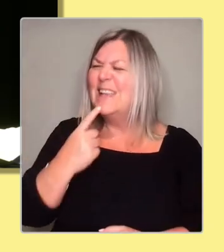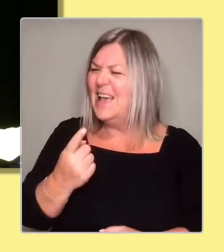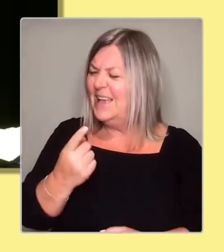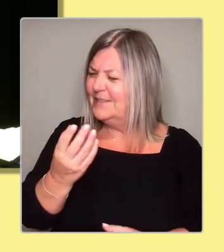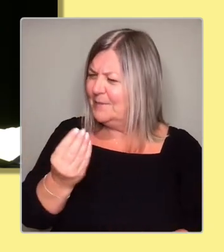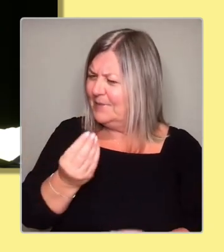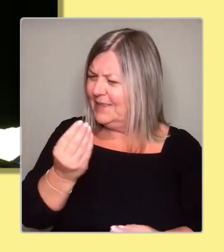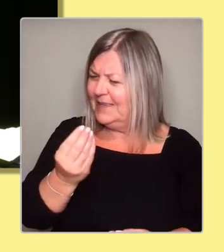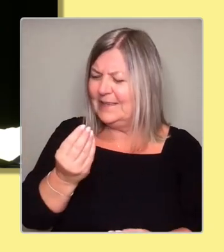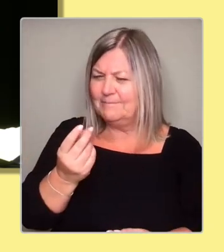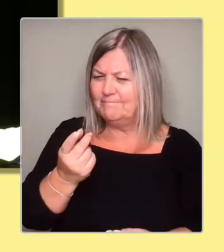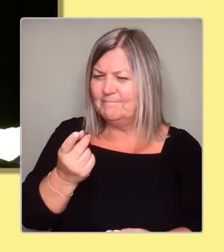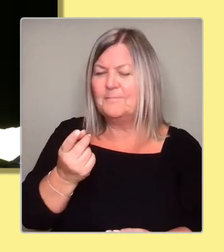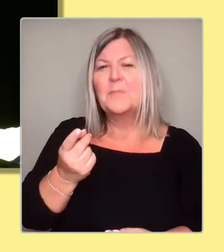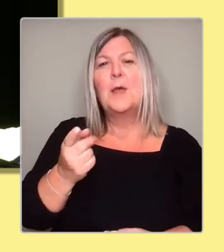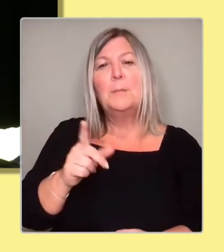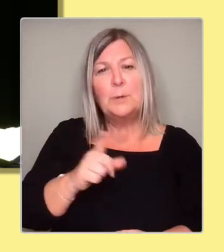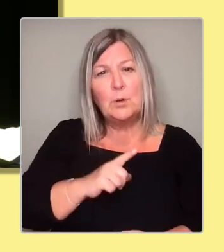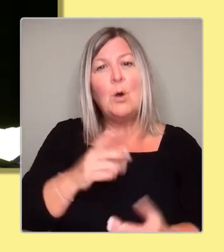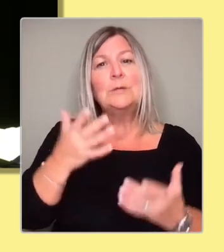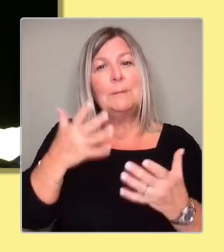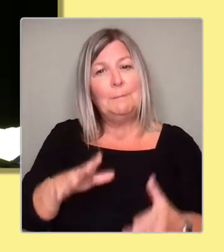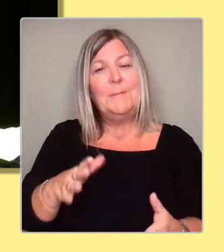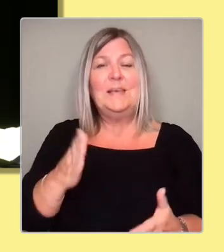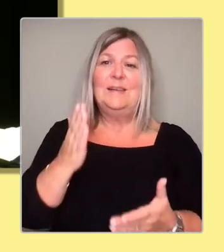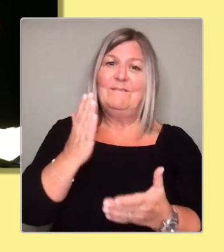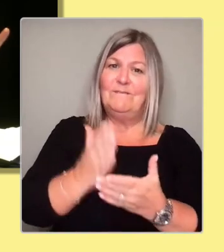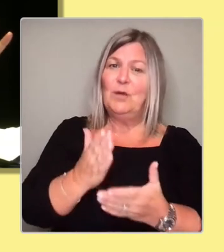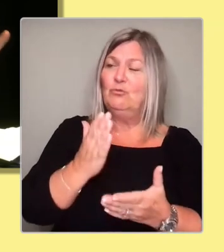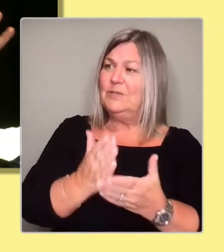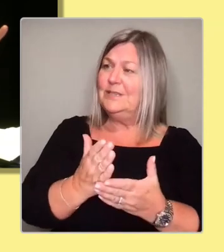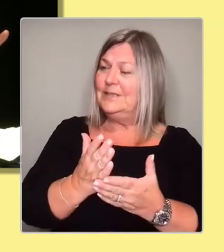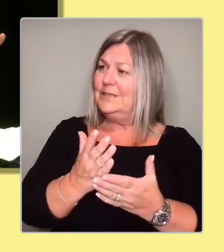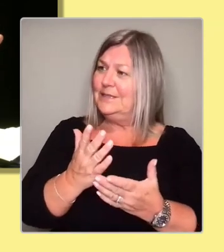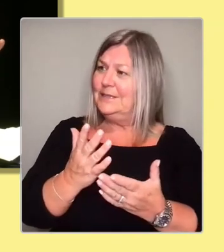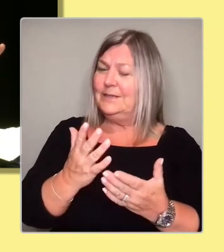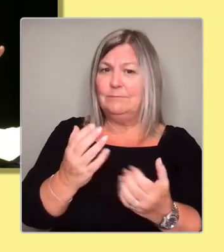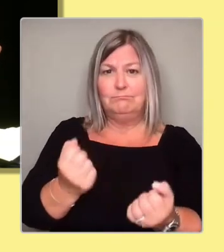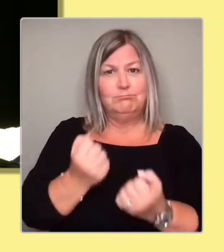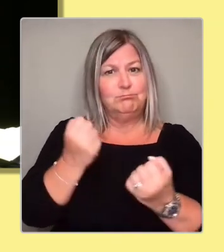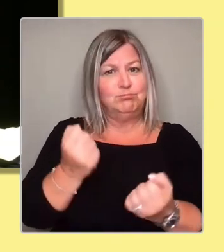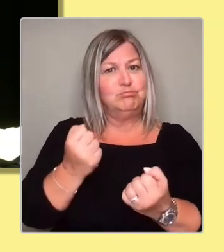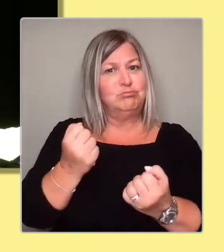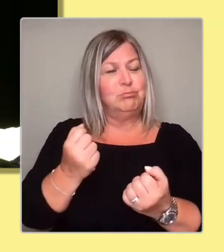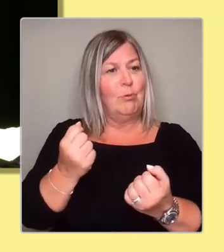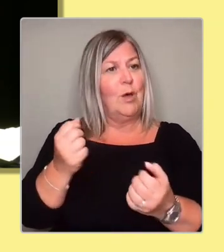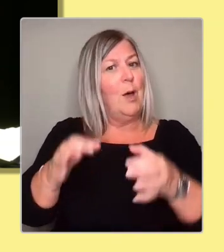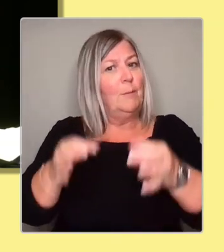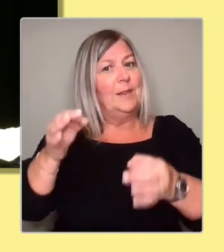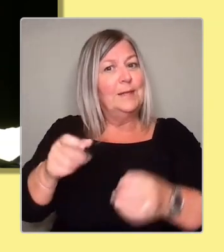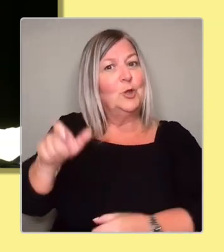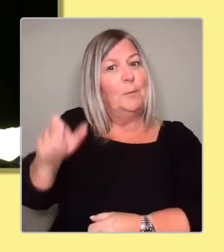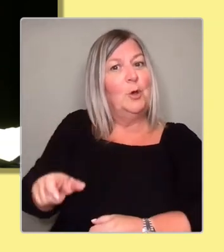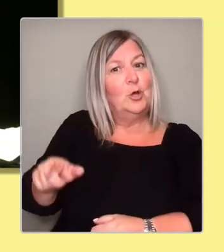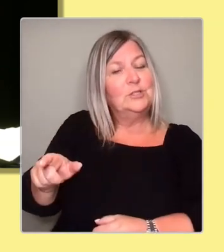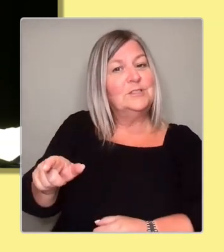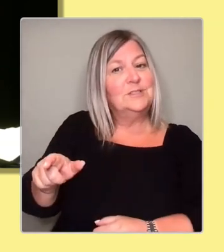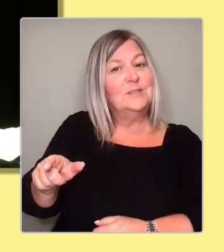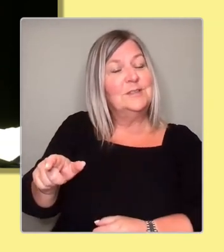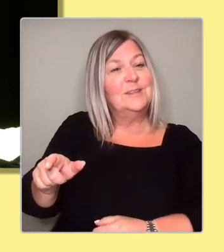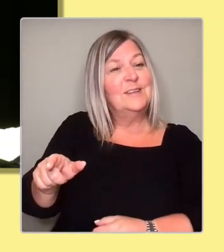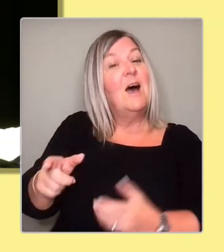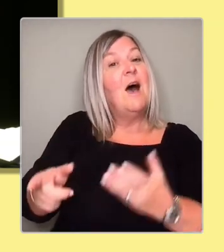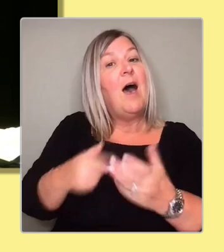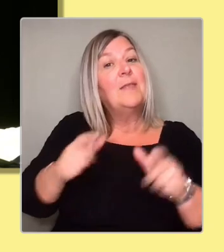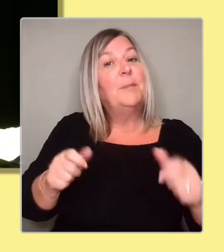been such a dominant political force, and maybe hasn't allowed other people to come to the fore. And I think in the SNP, we've got so